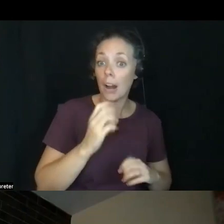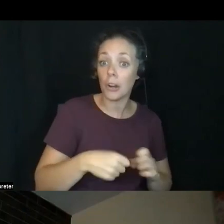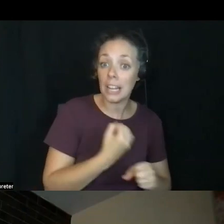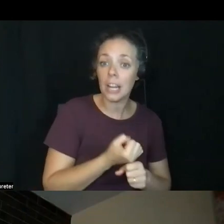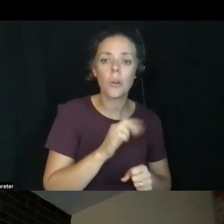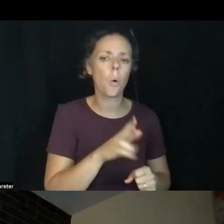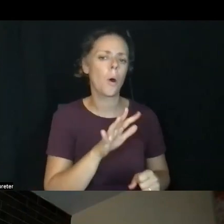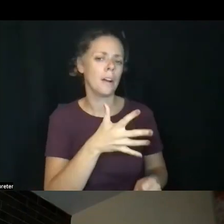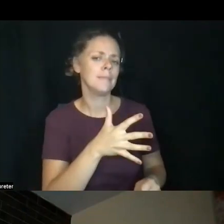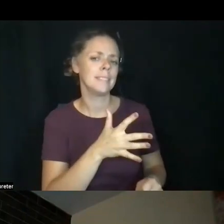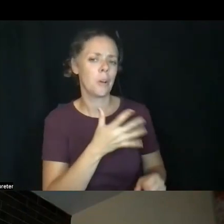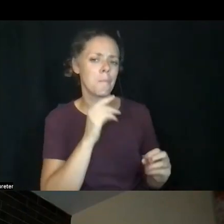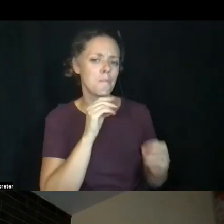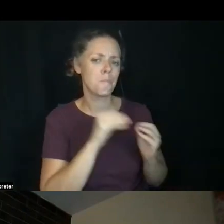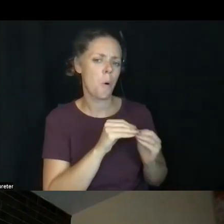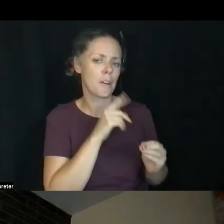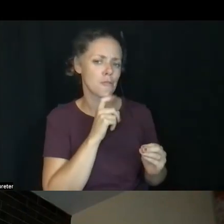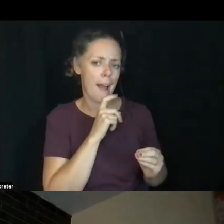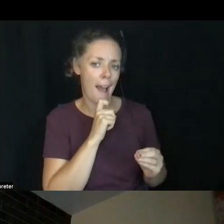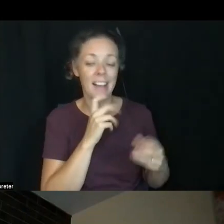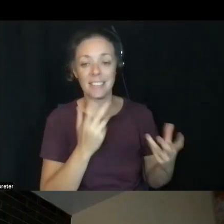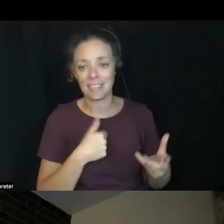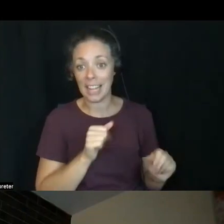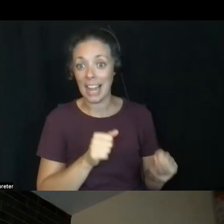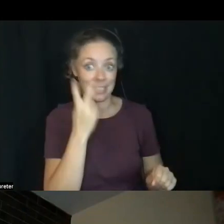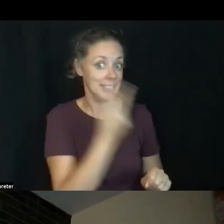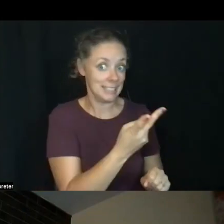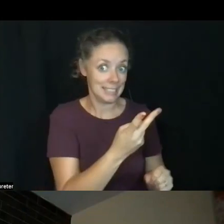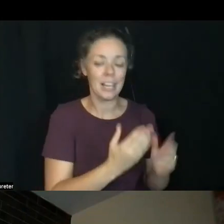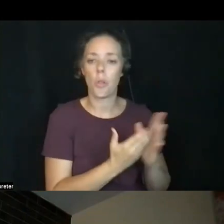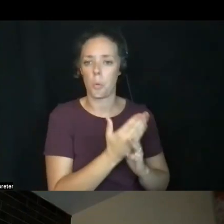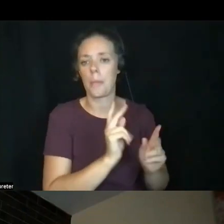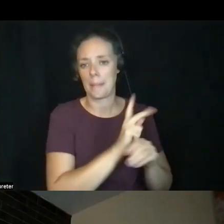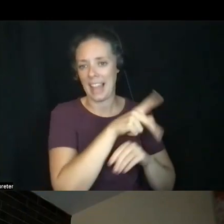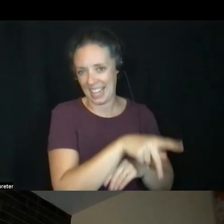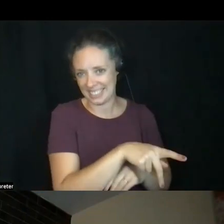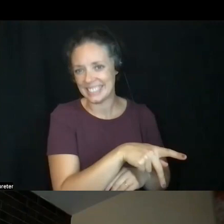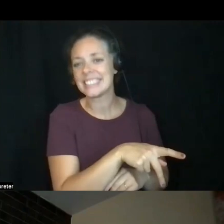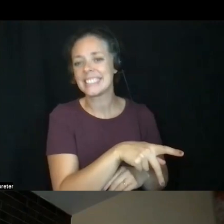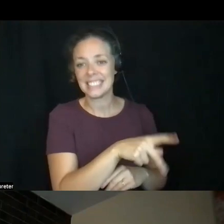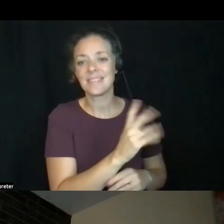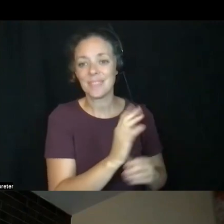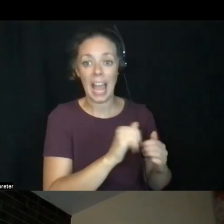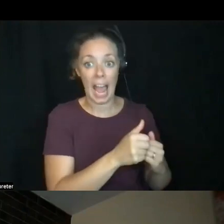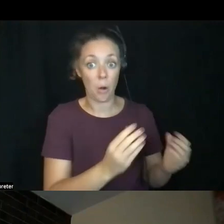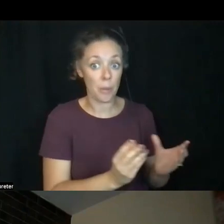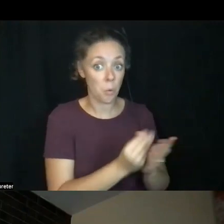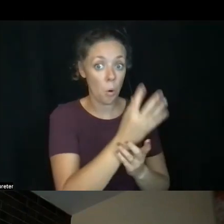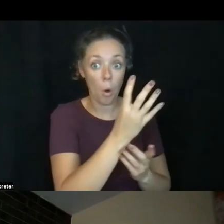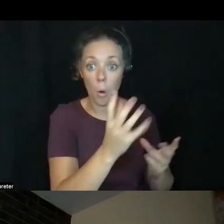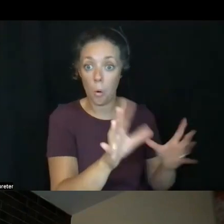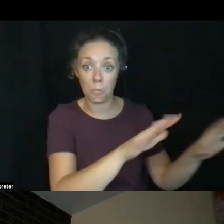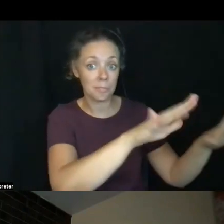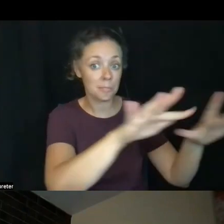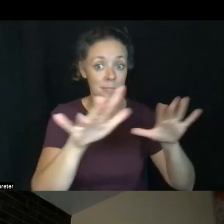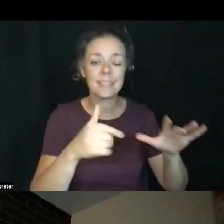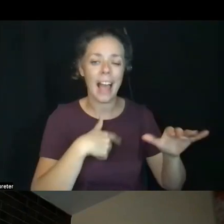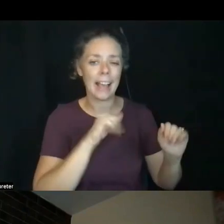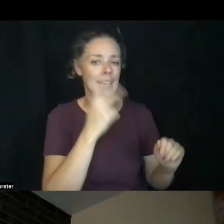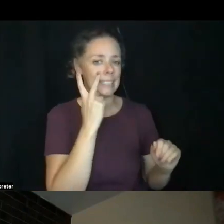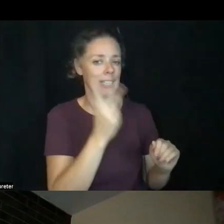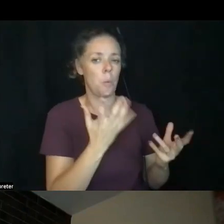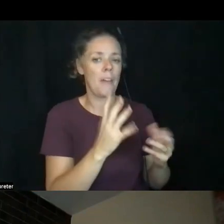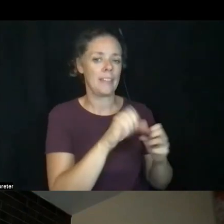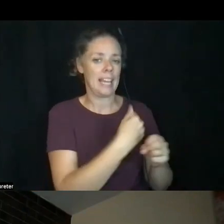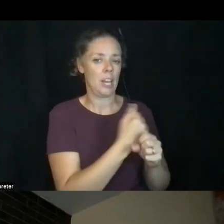kind of droughty? So I can see by the way that the plants are in the environment, what the year has been like?